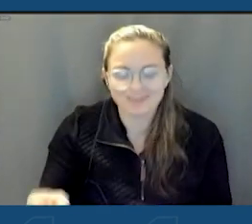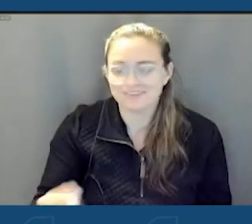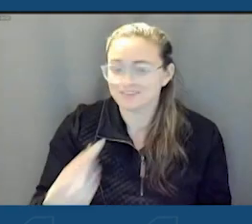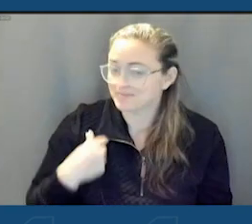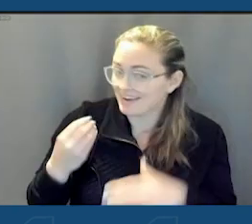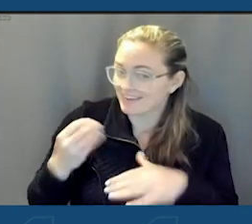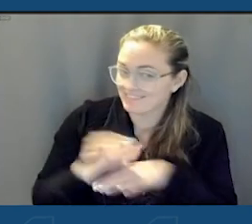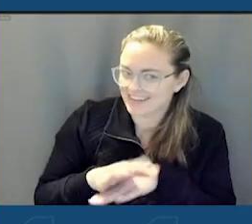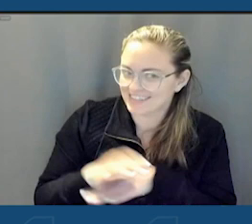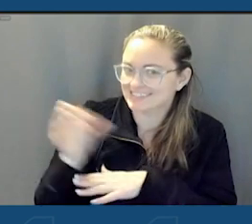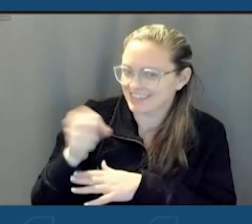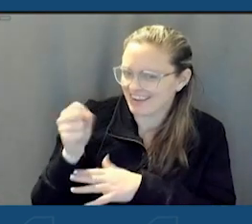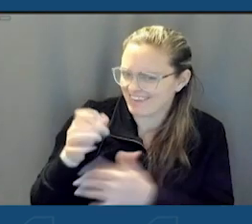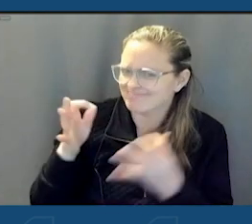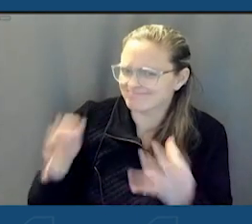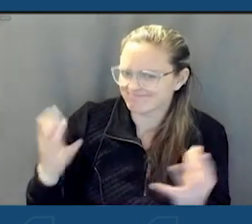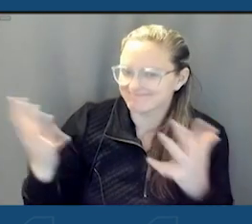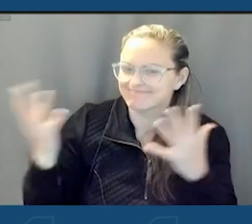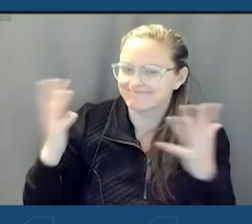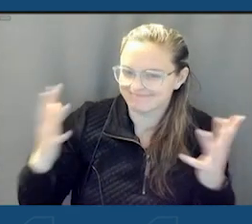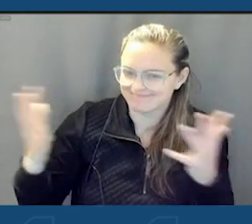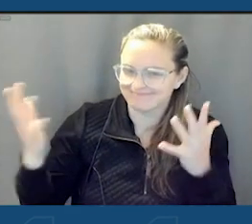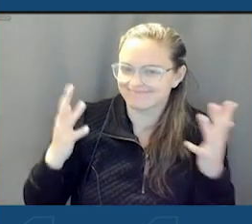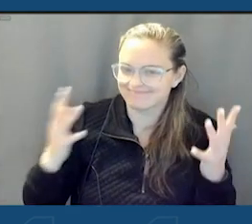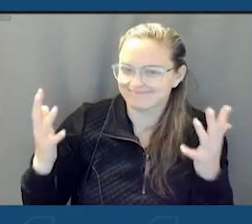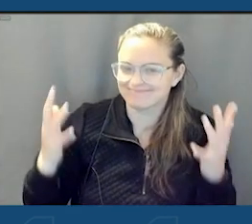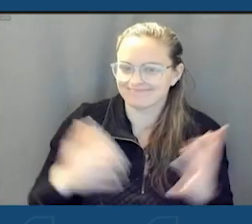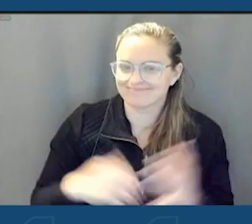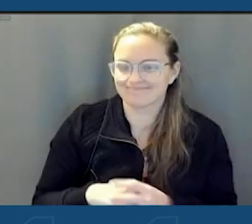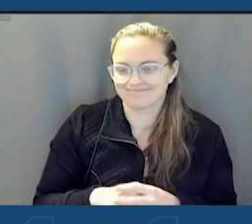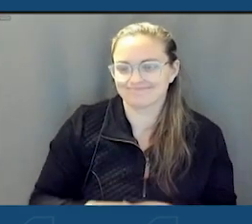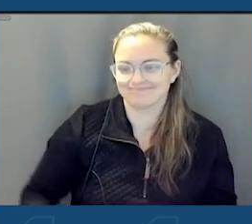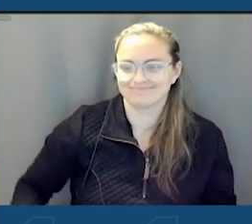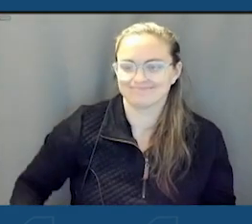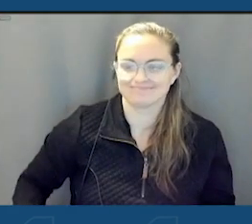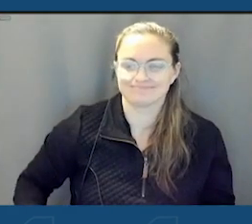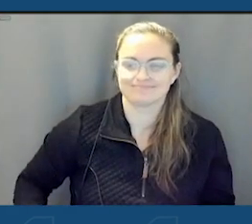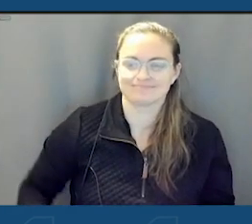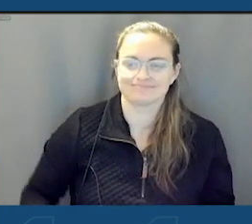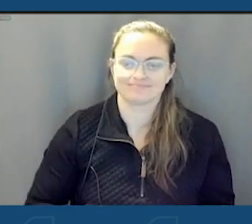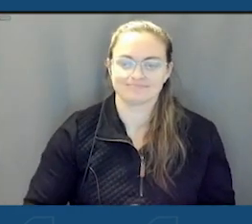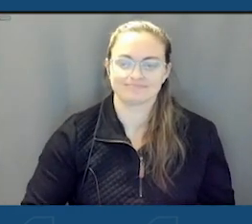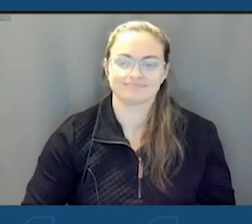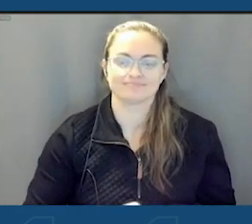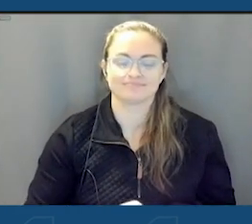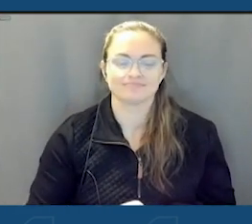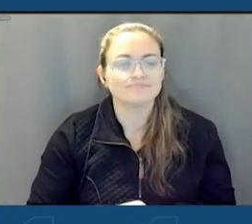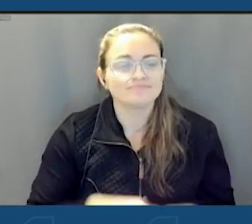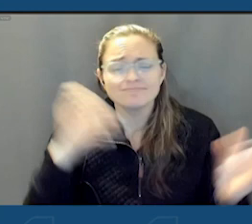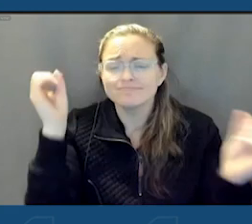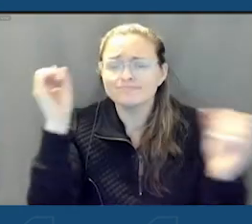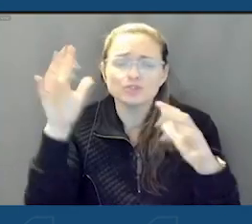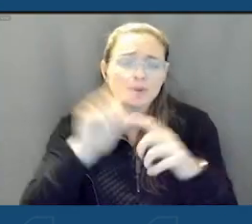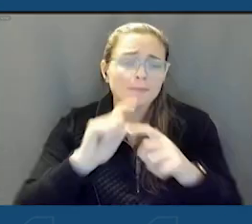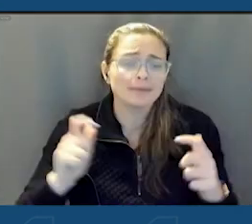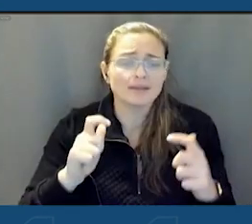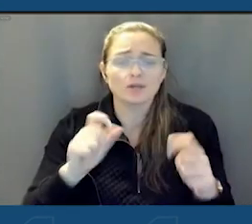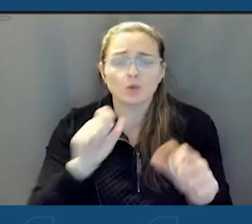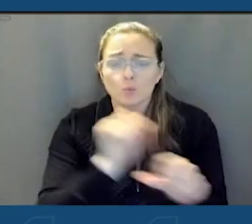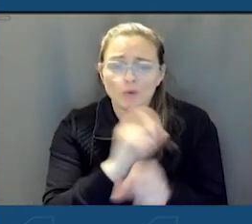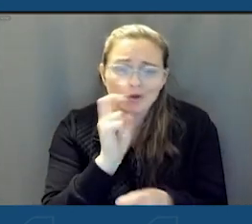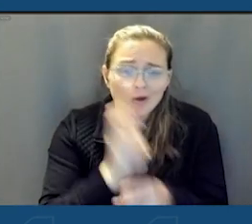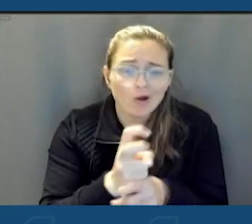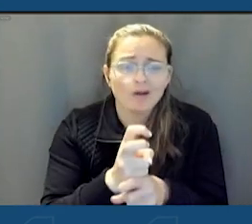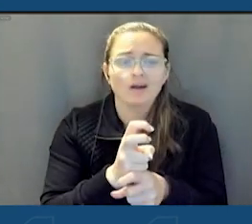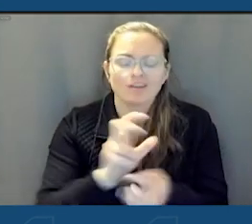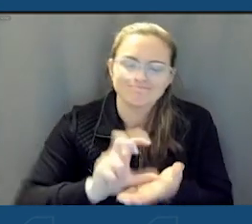is to dream big, to work hard and put